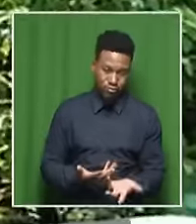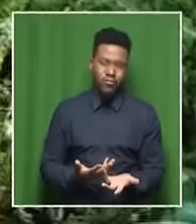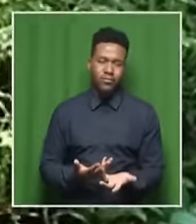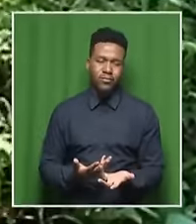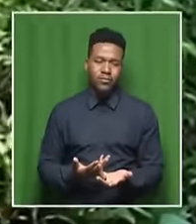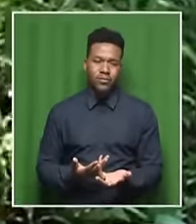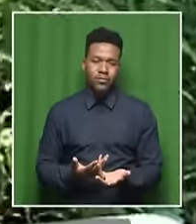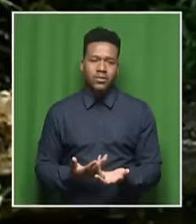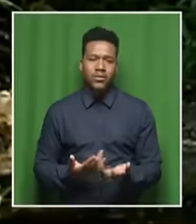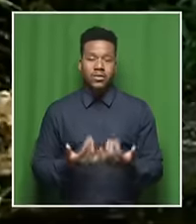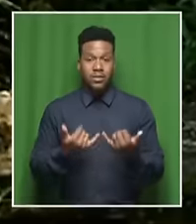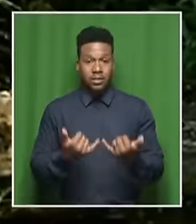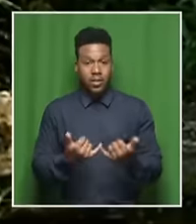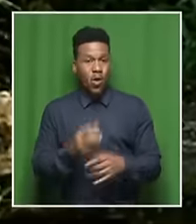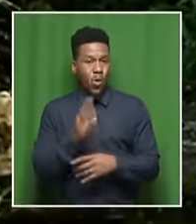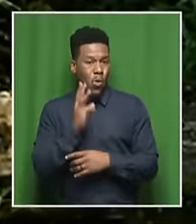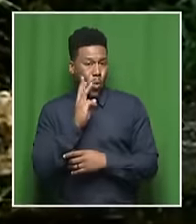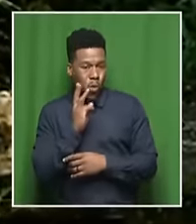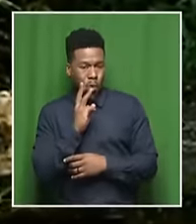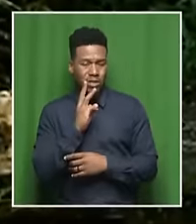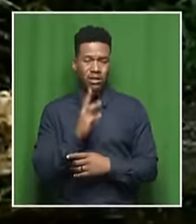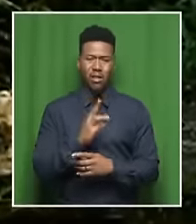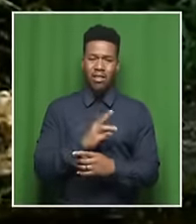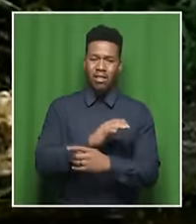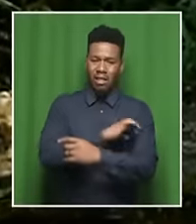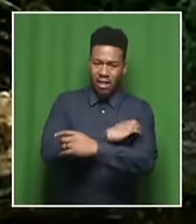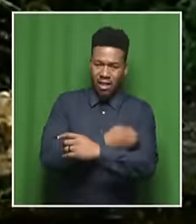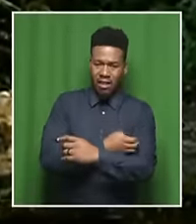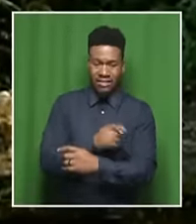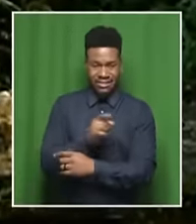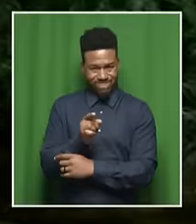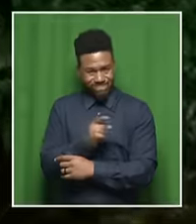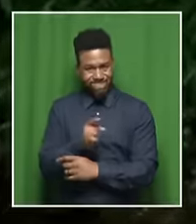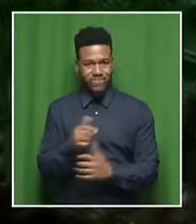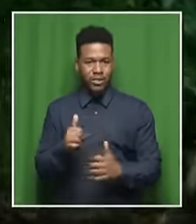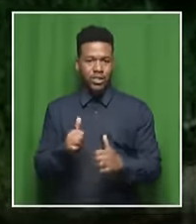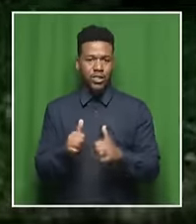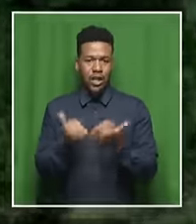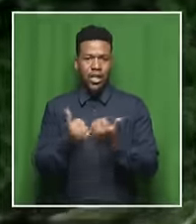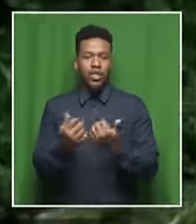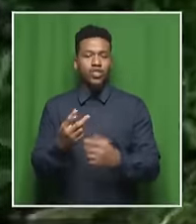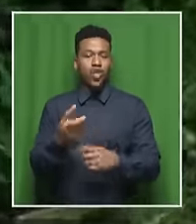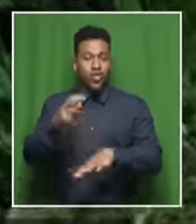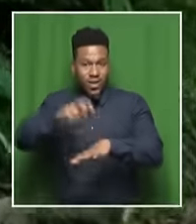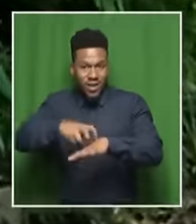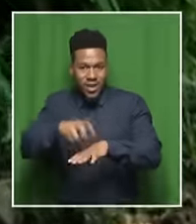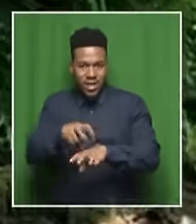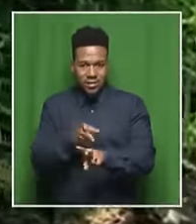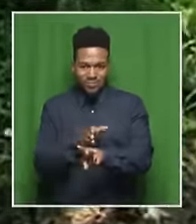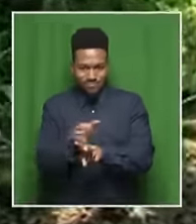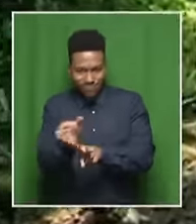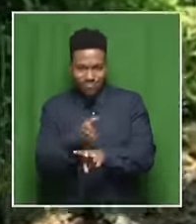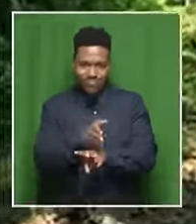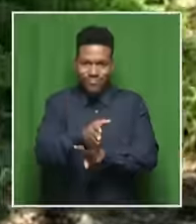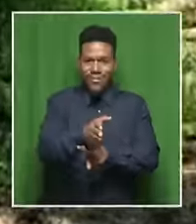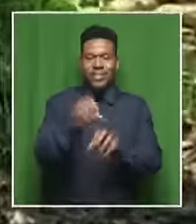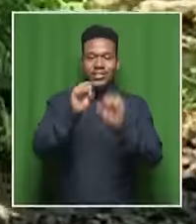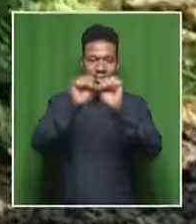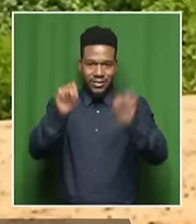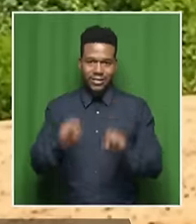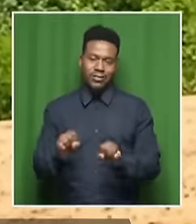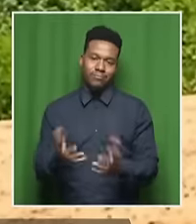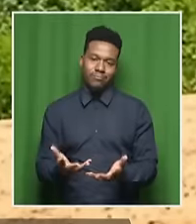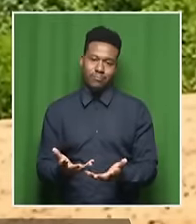can, with energy for various reasons. But certainly the notion of a dual-stream reticulation system is here to stay. And more